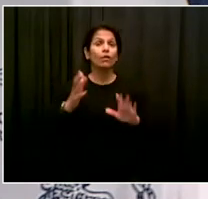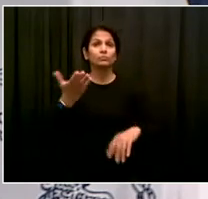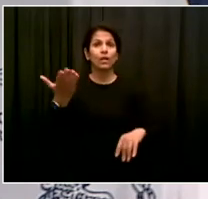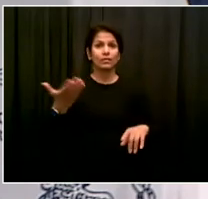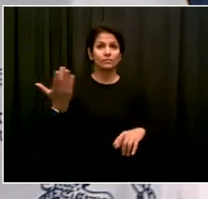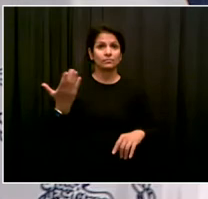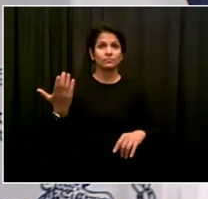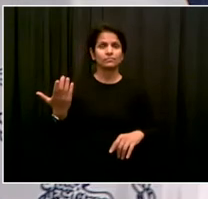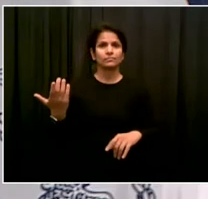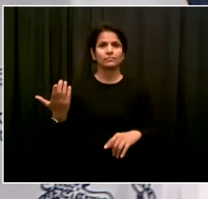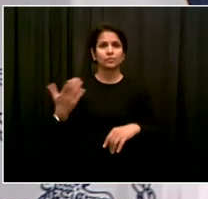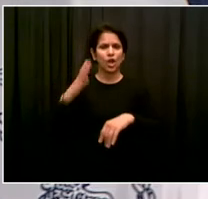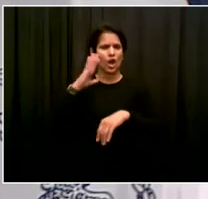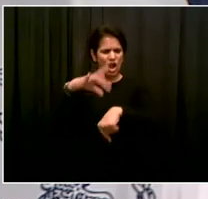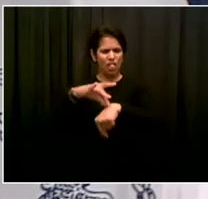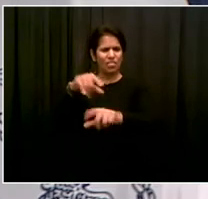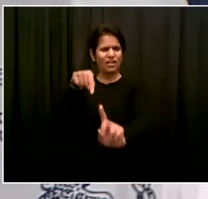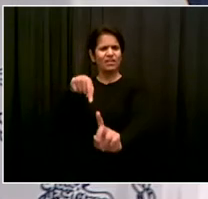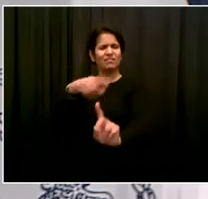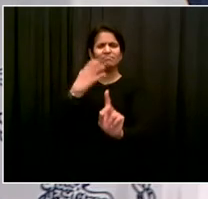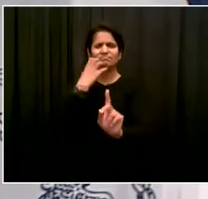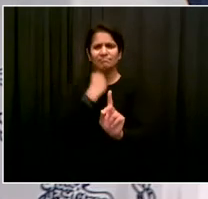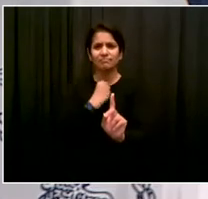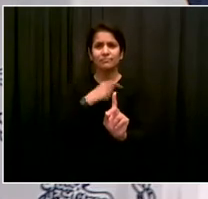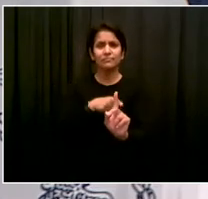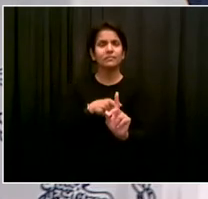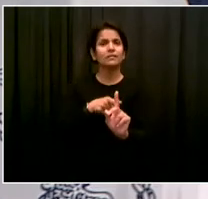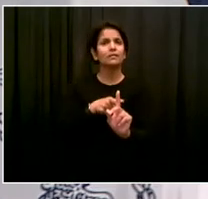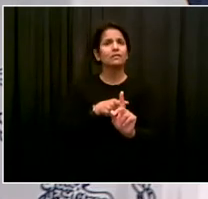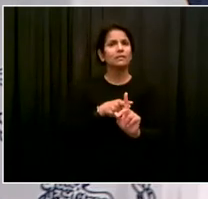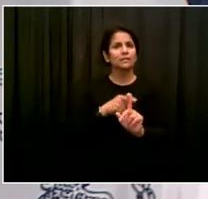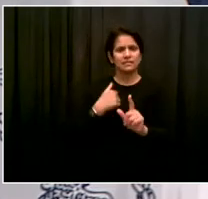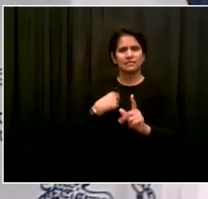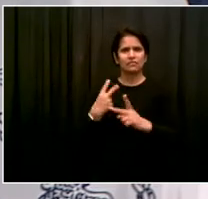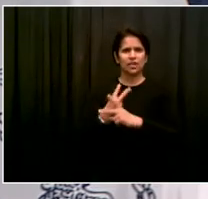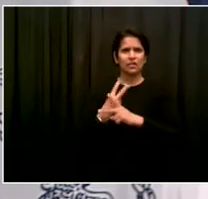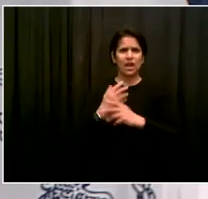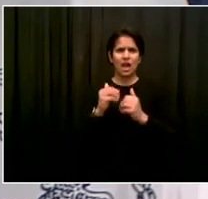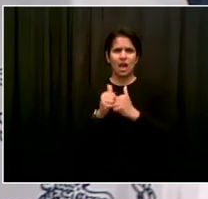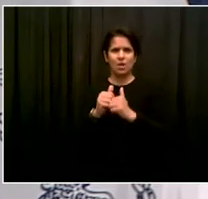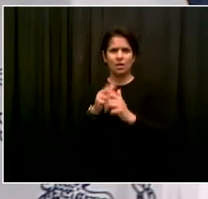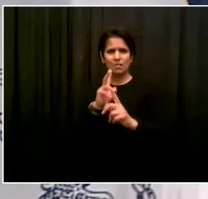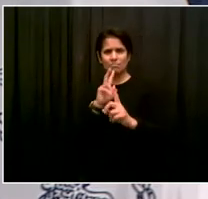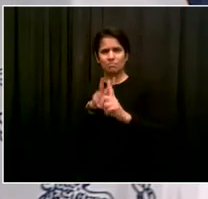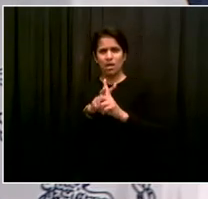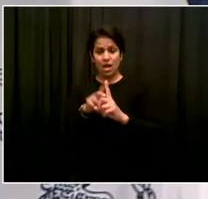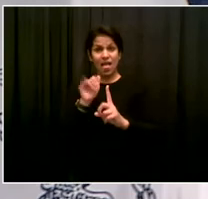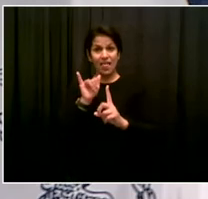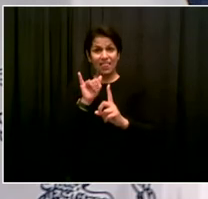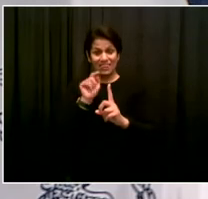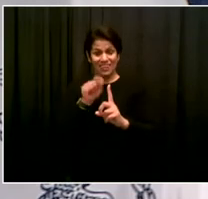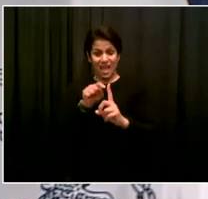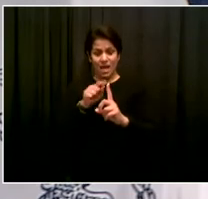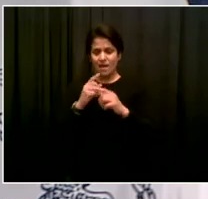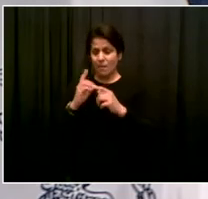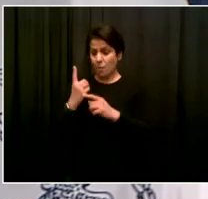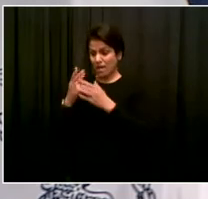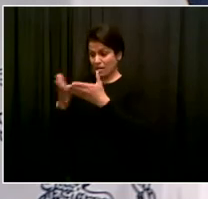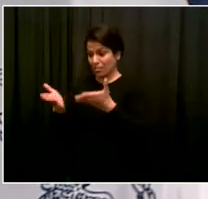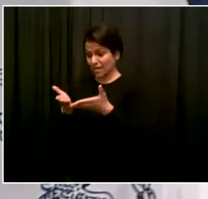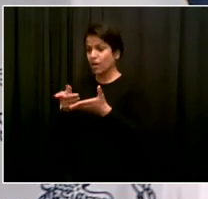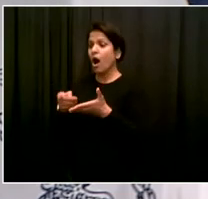work. And this was the first step that made a lot of sense that we could move on right away, because we had a great infrastructure in place.